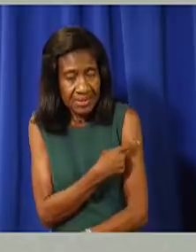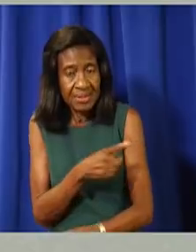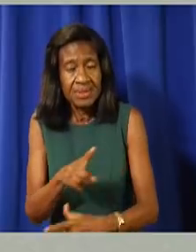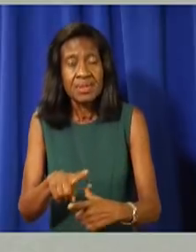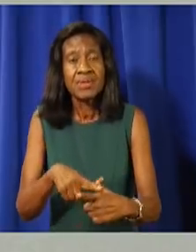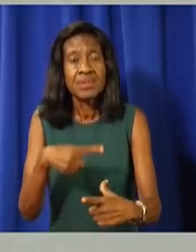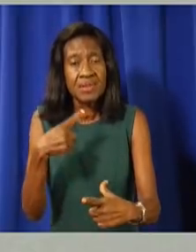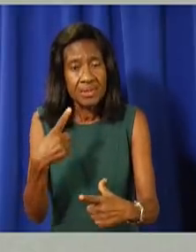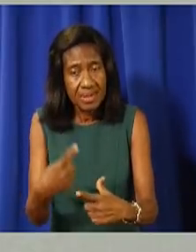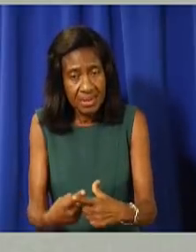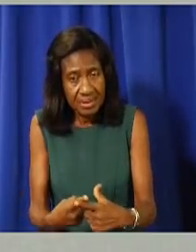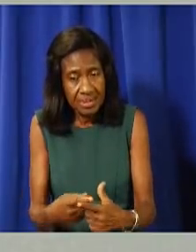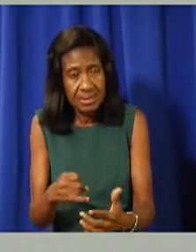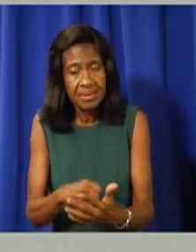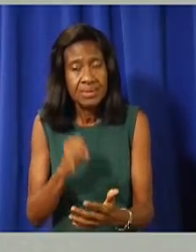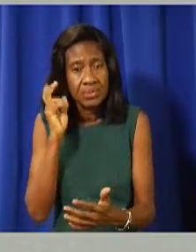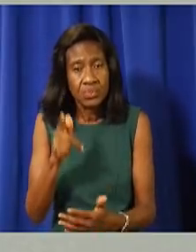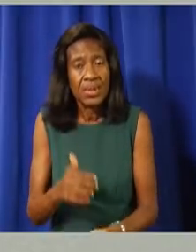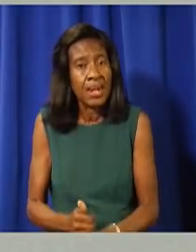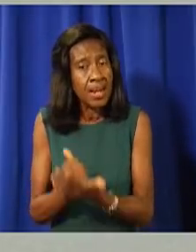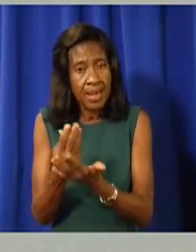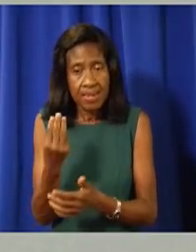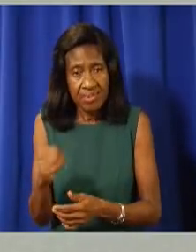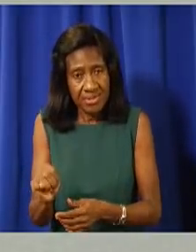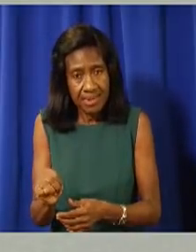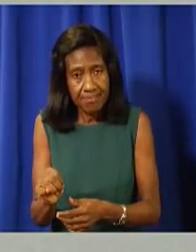than if they are unvaccinated.